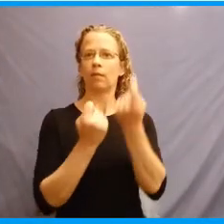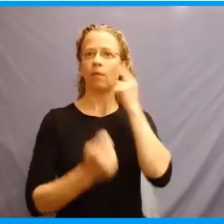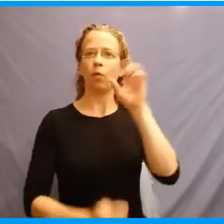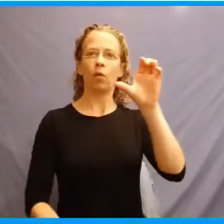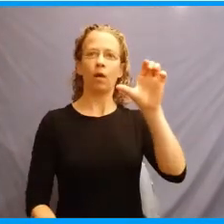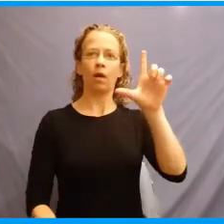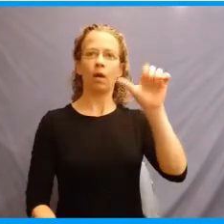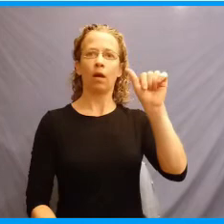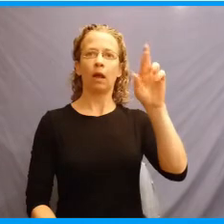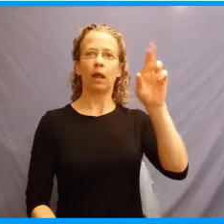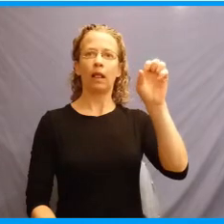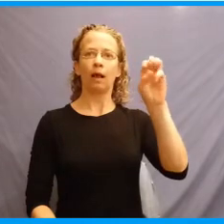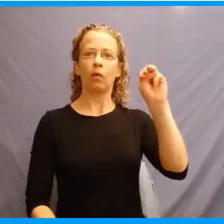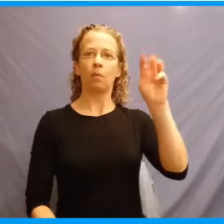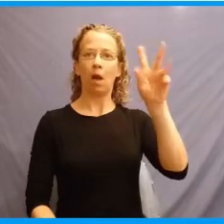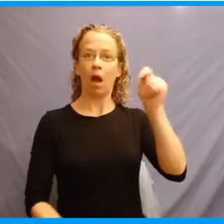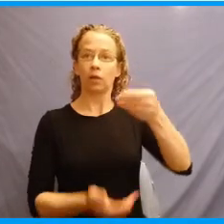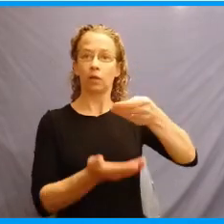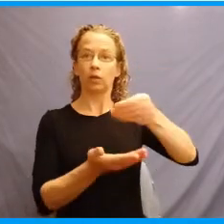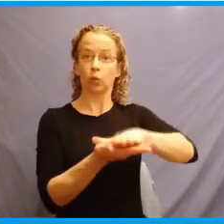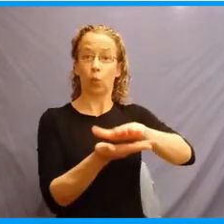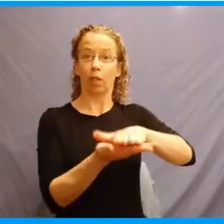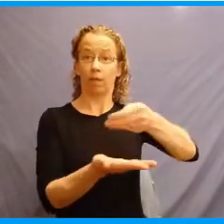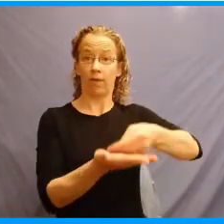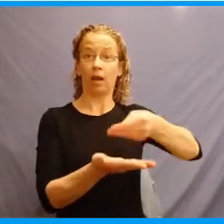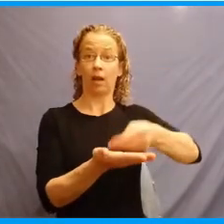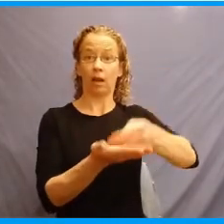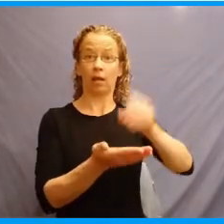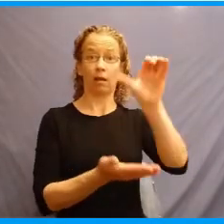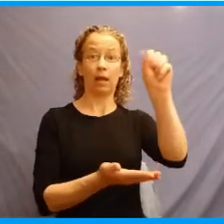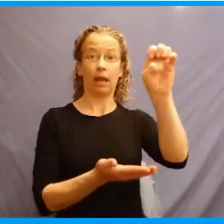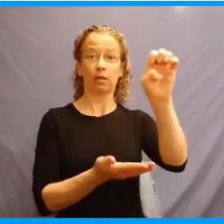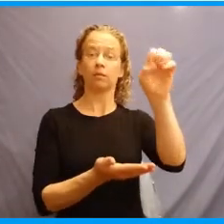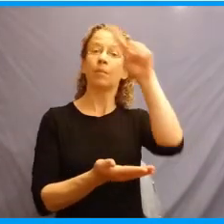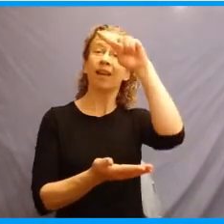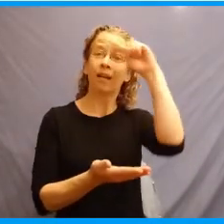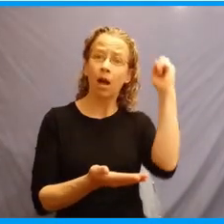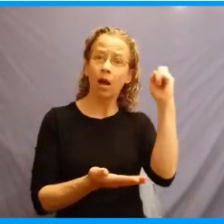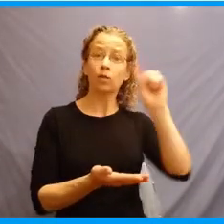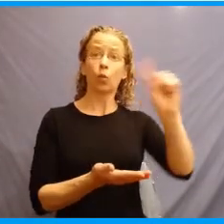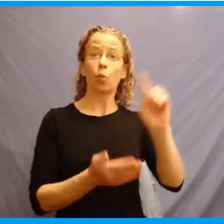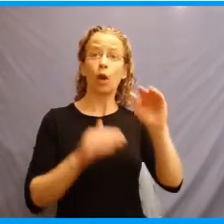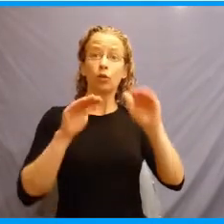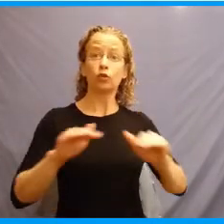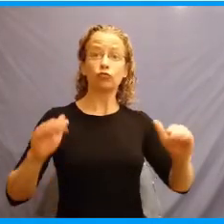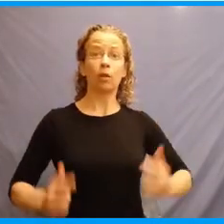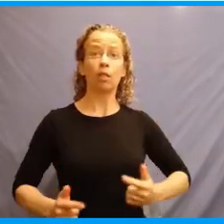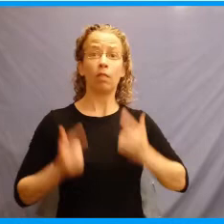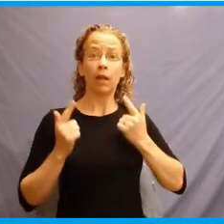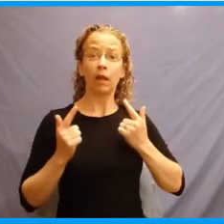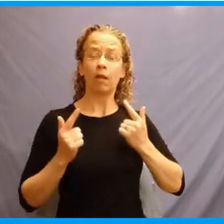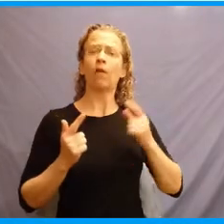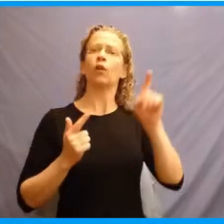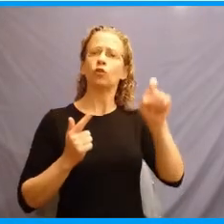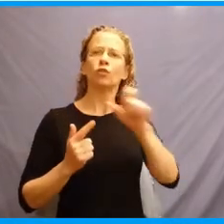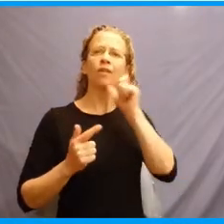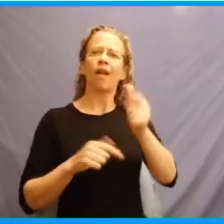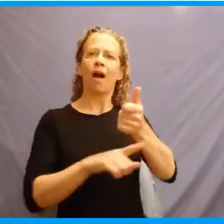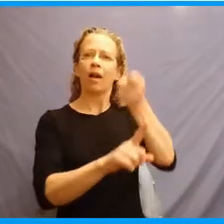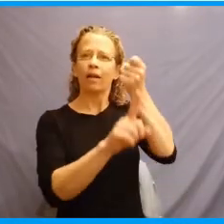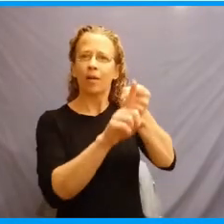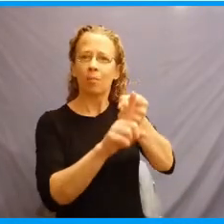Funding case because a child's zip code should not determine the quality of her